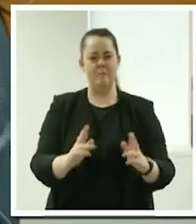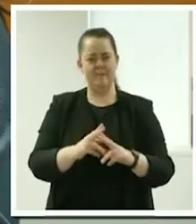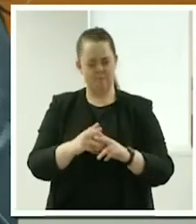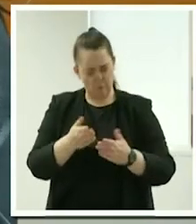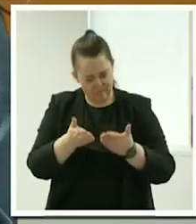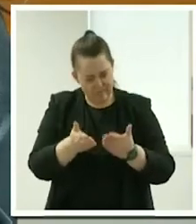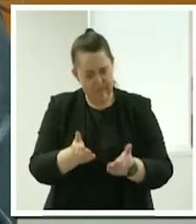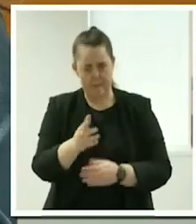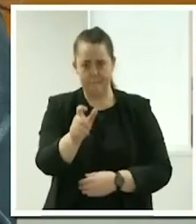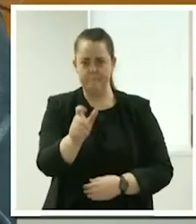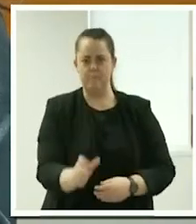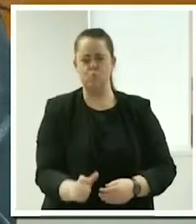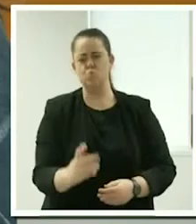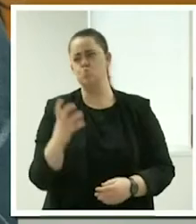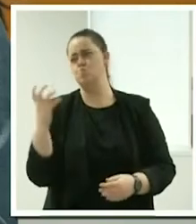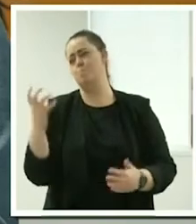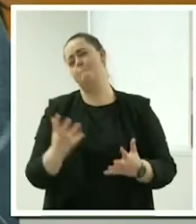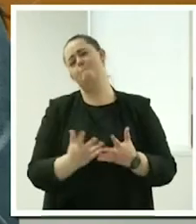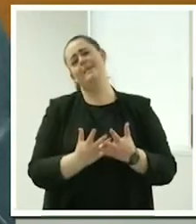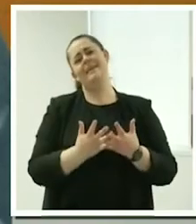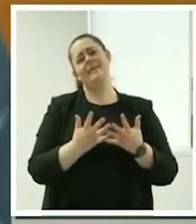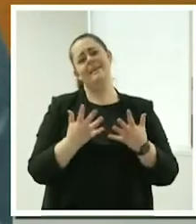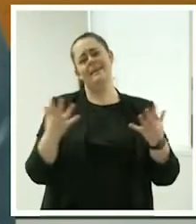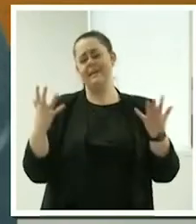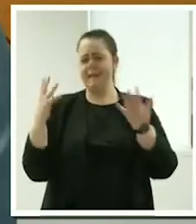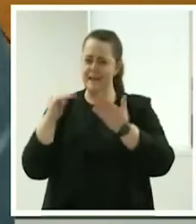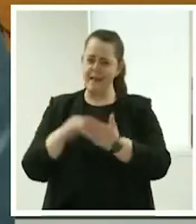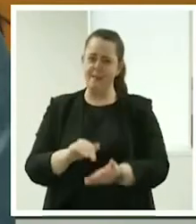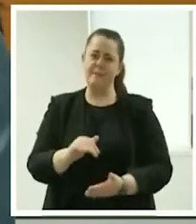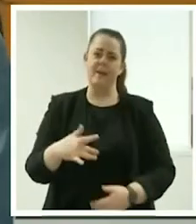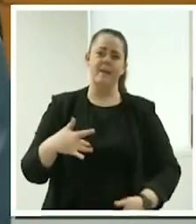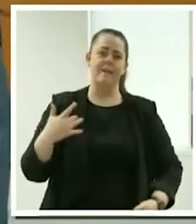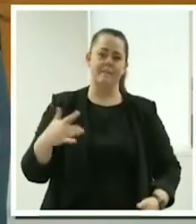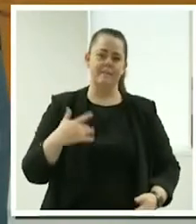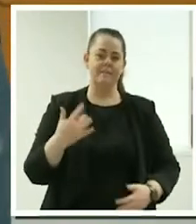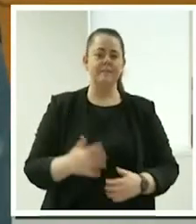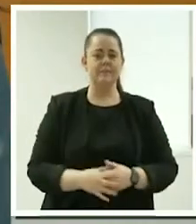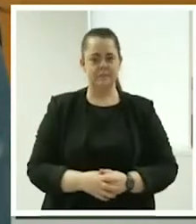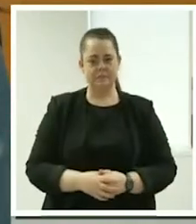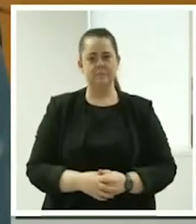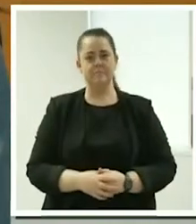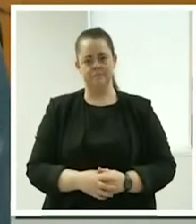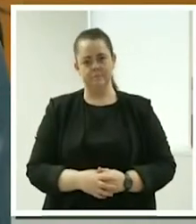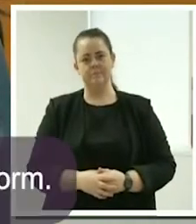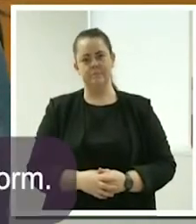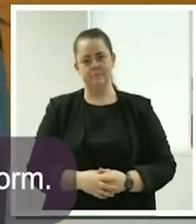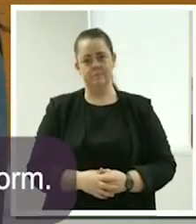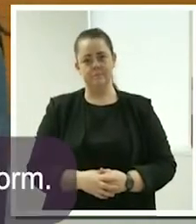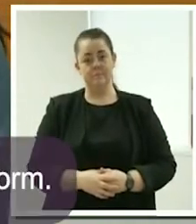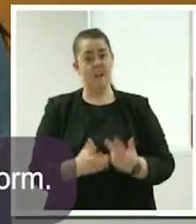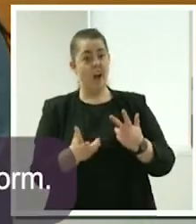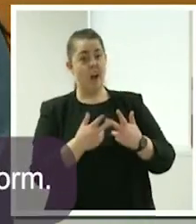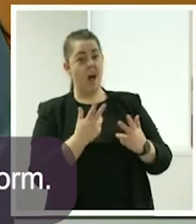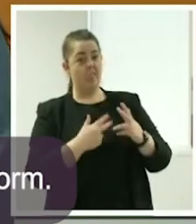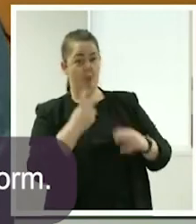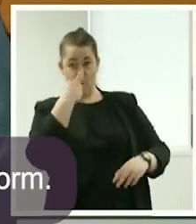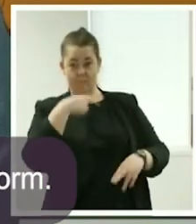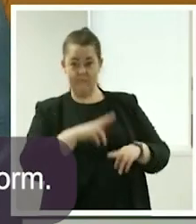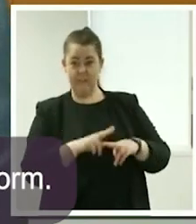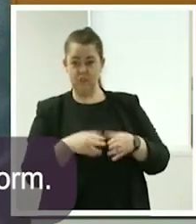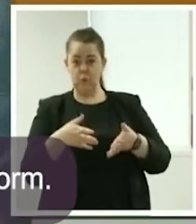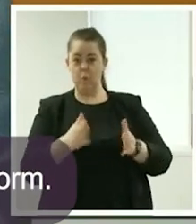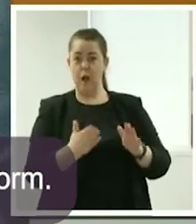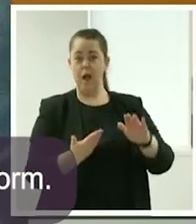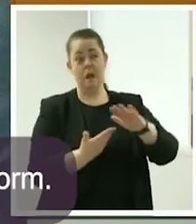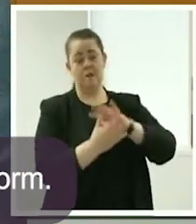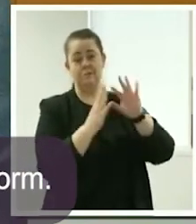huge um a huge difference opposed to what they would get in traditional care and that's the beauty about being